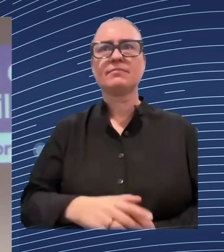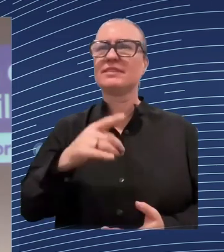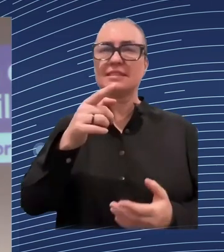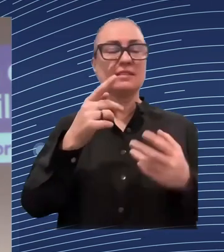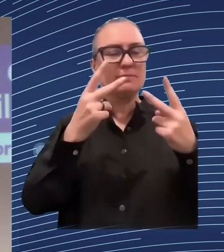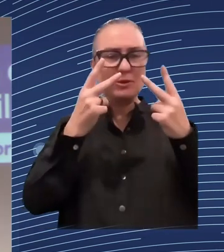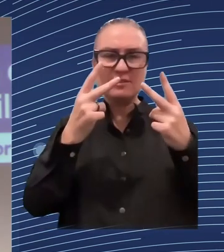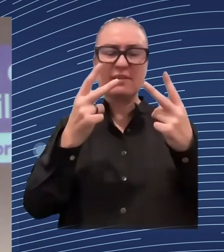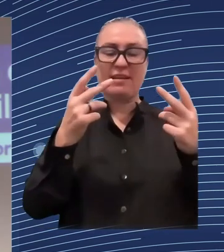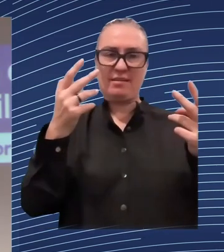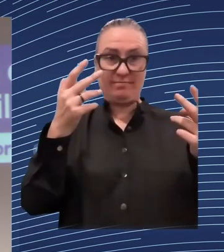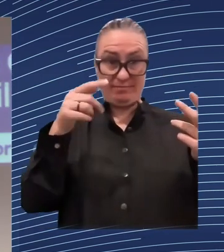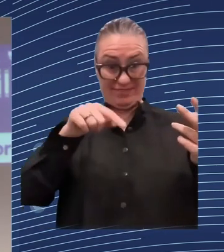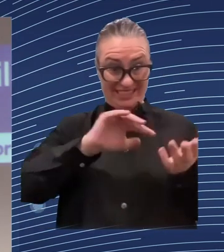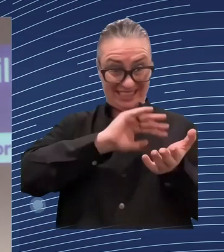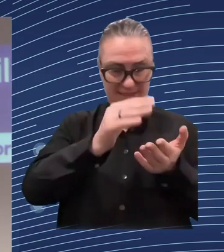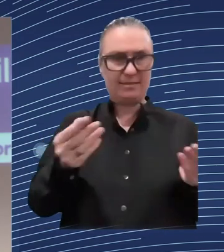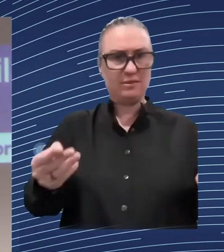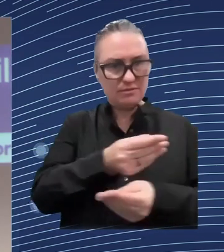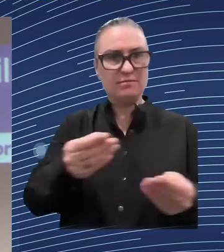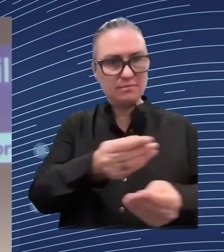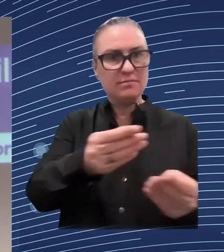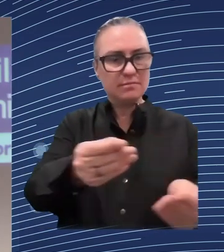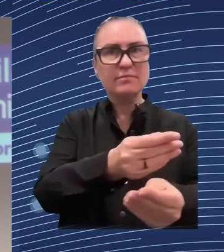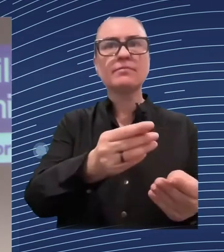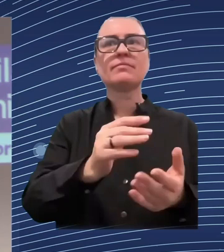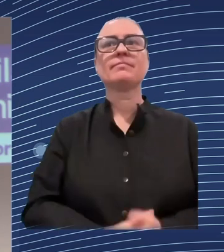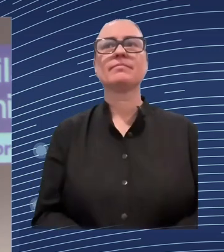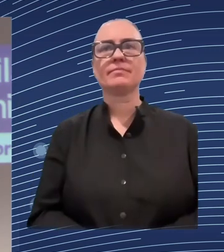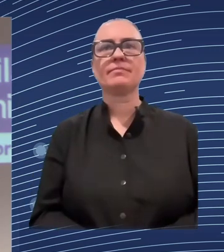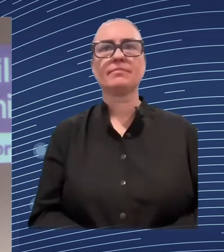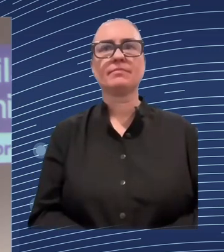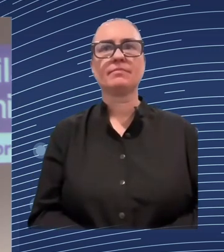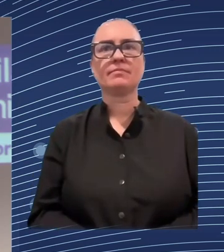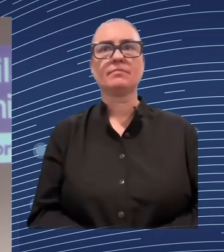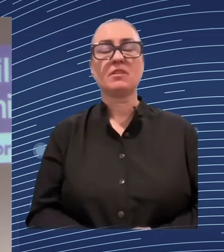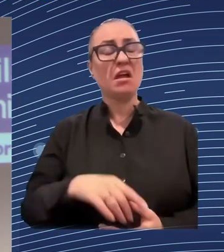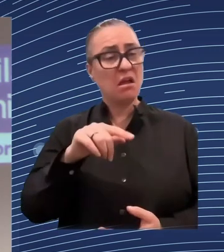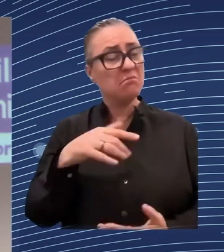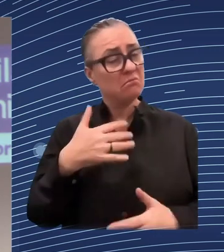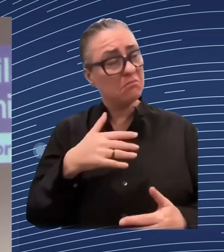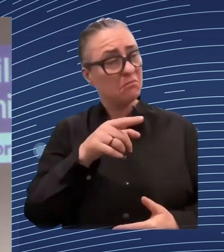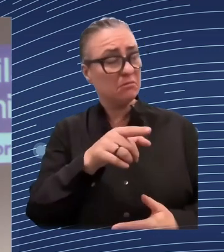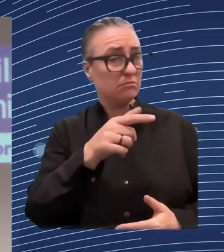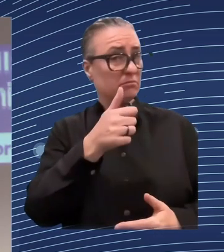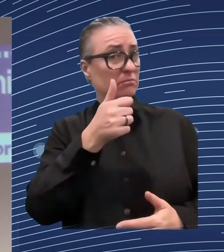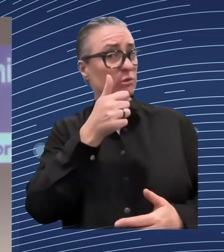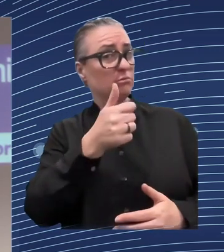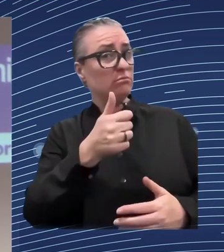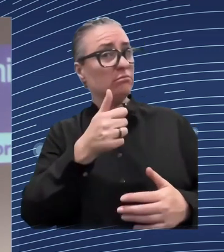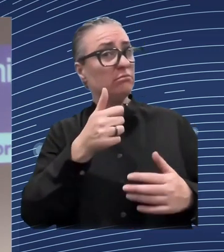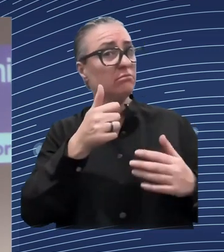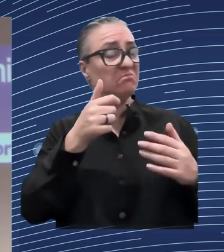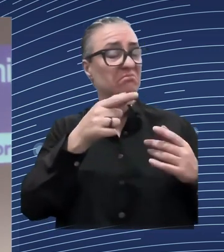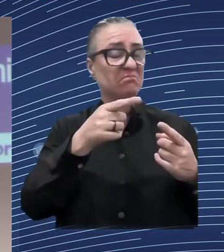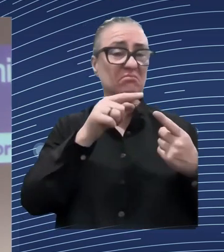shown that this data is accessible. Still, at the European level, it's very patchy, it's very country specific. In some countries, it's absolutely excluded.